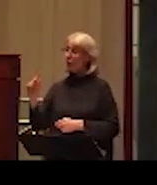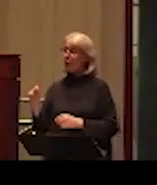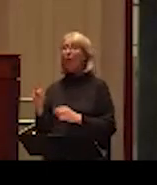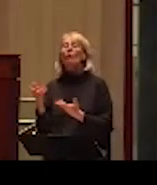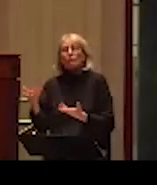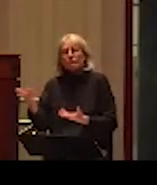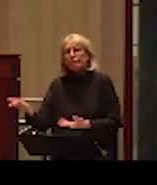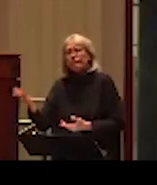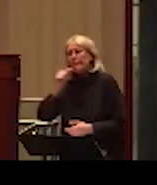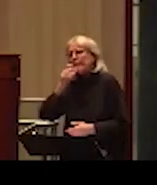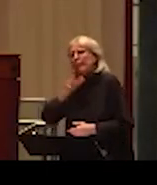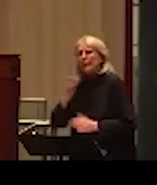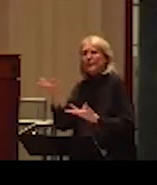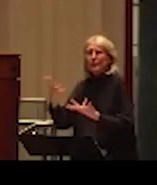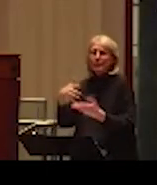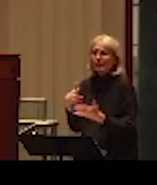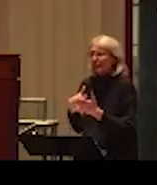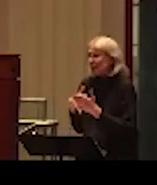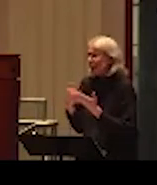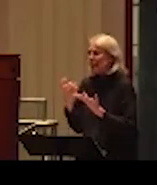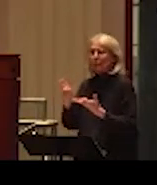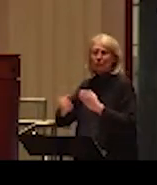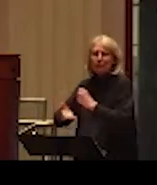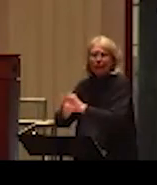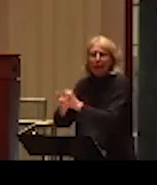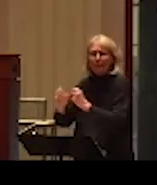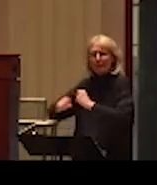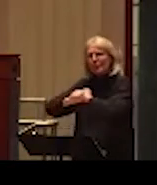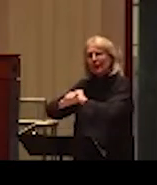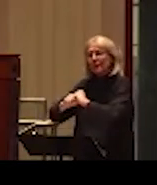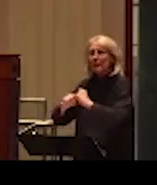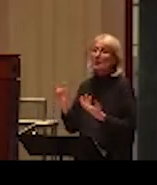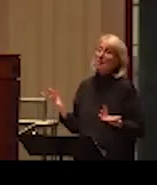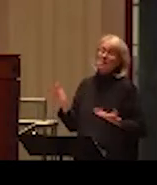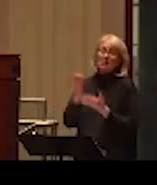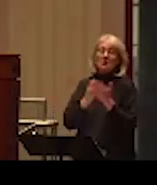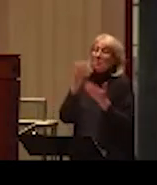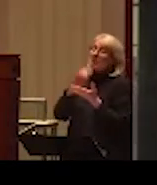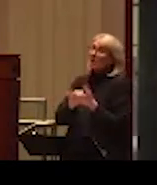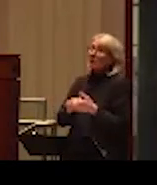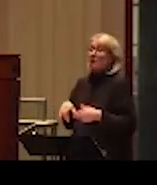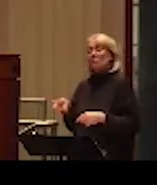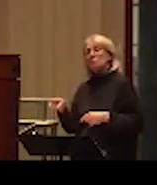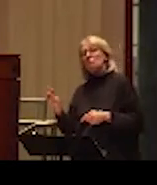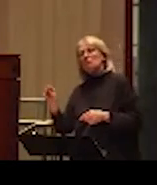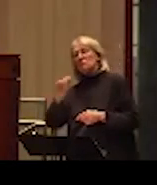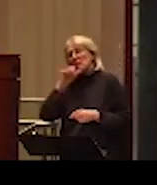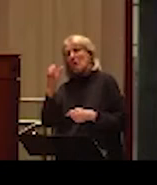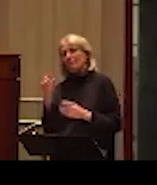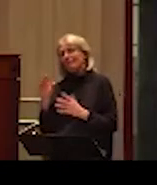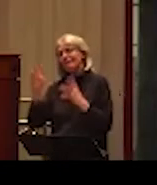she is a woman, she is weaker, she needs help and protection, even though I know some argue that she is not fitting that image